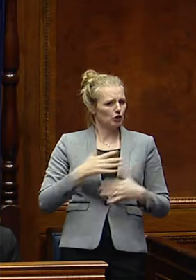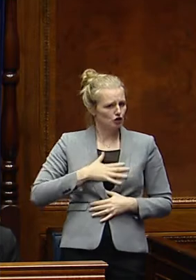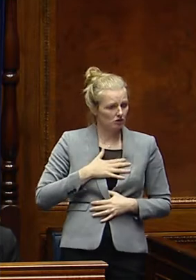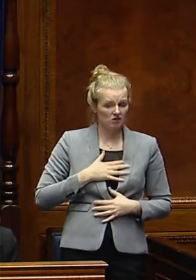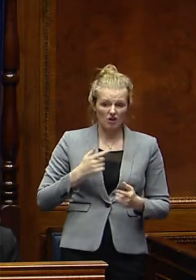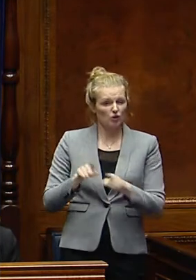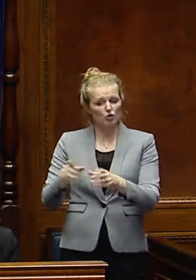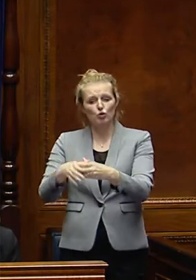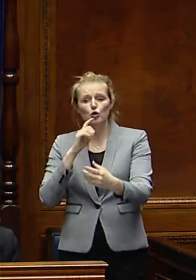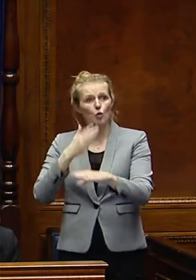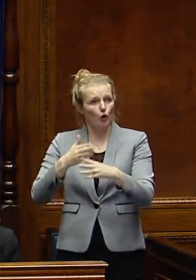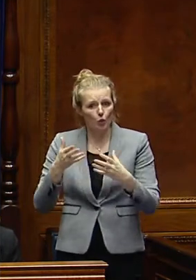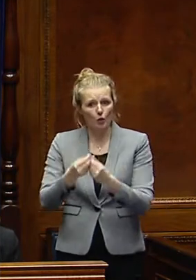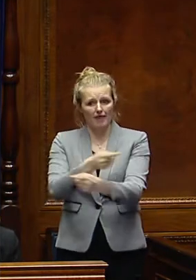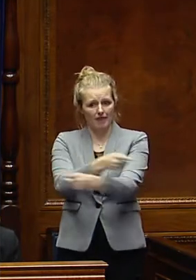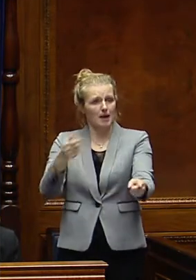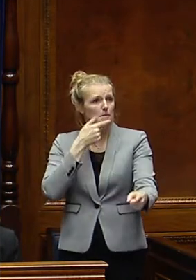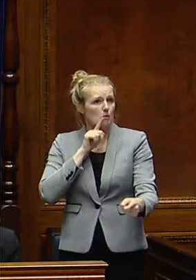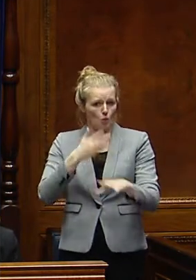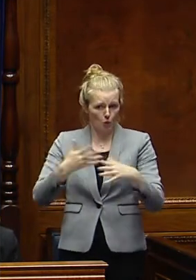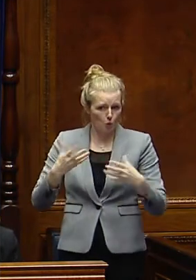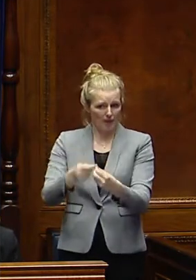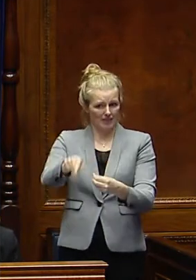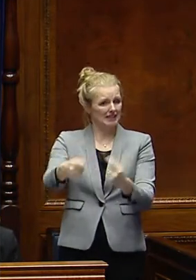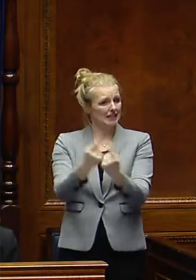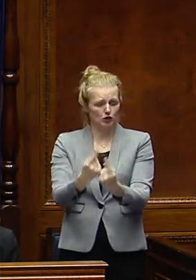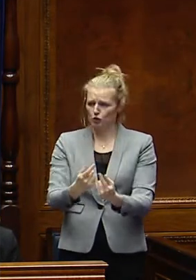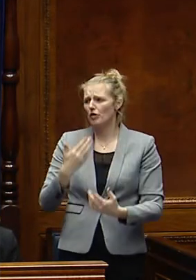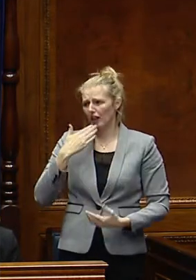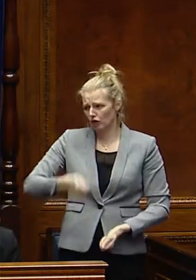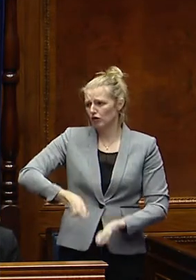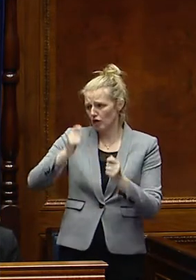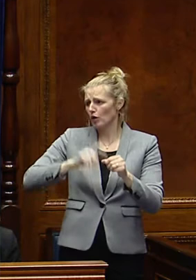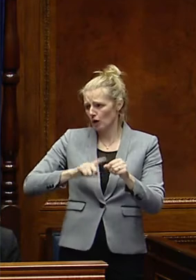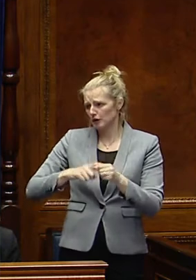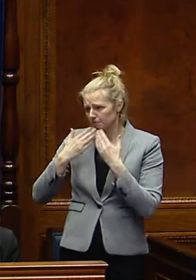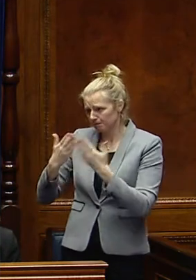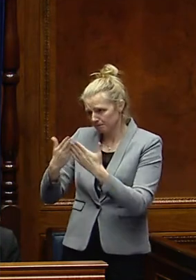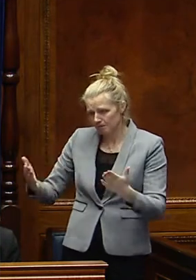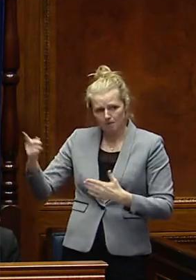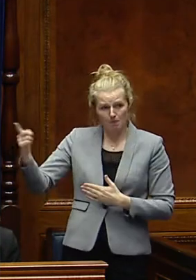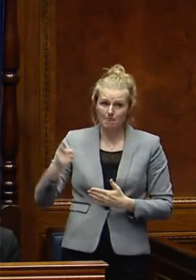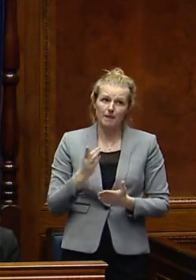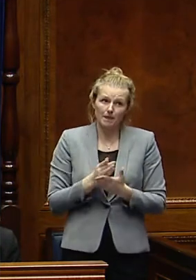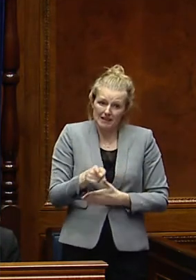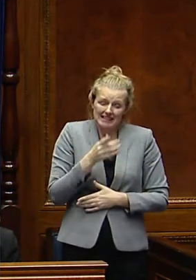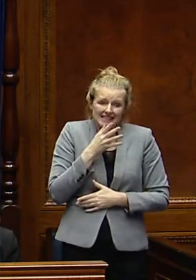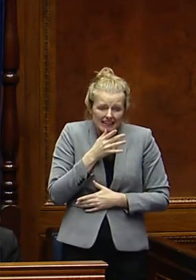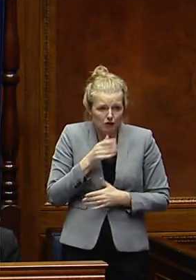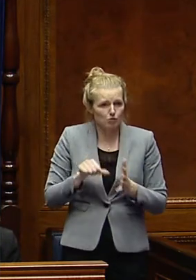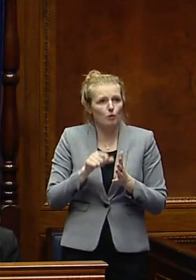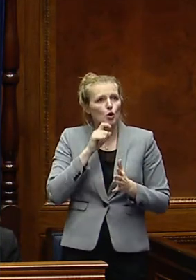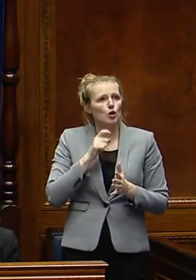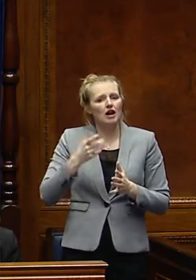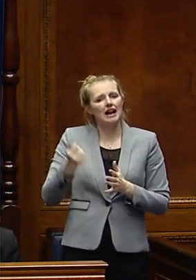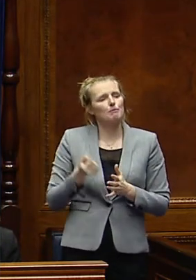coalface of this issue. So I do want to thank you for raising the question on what is a serious problem for people who are claiming